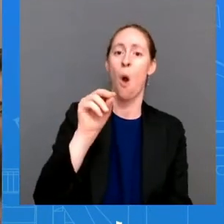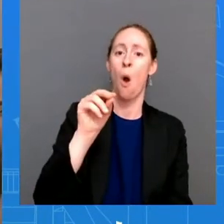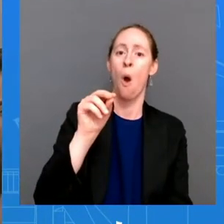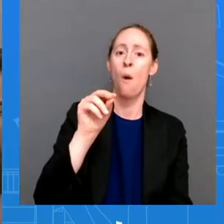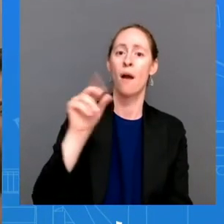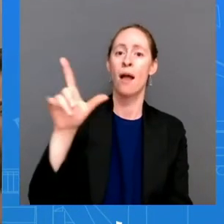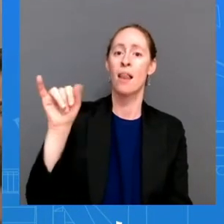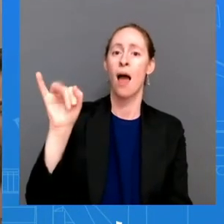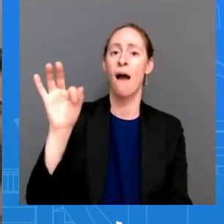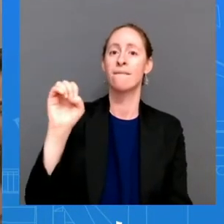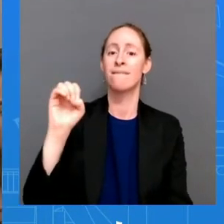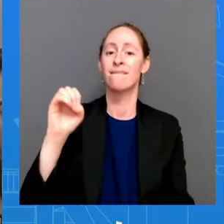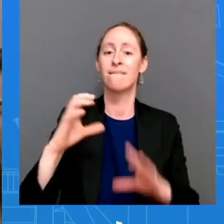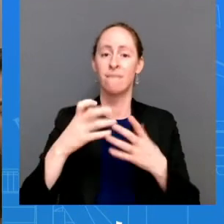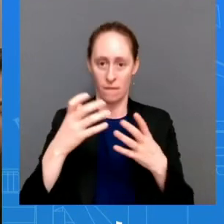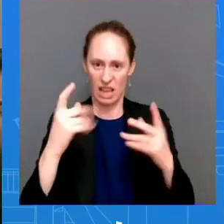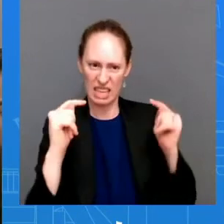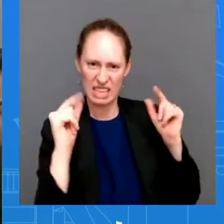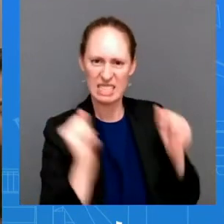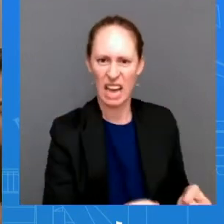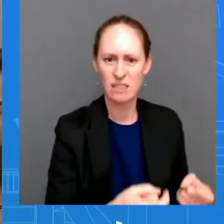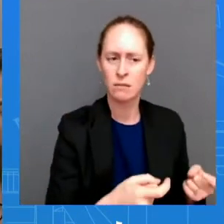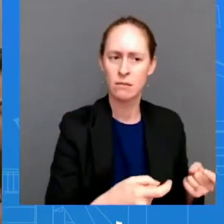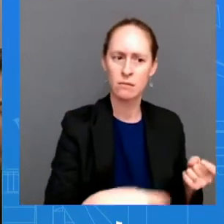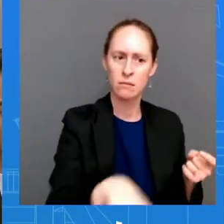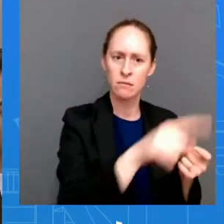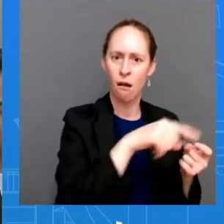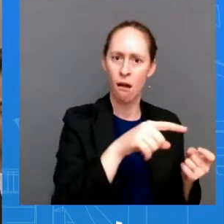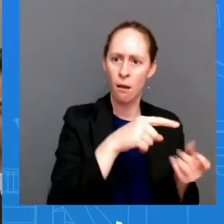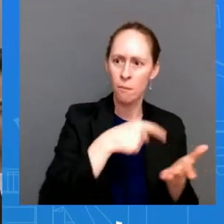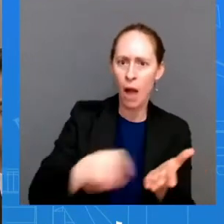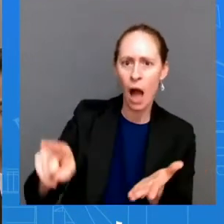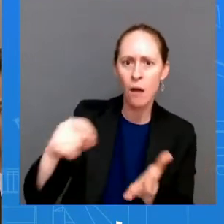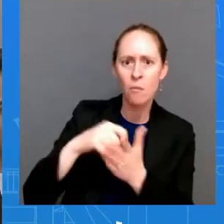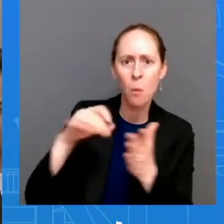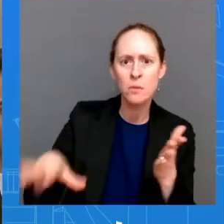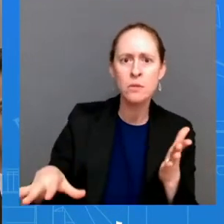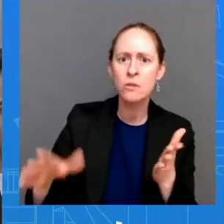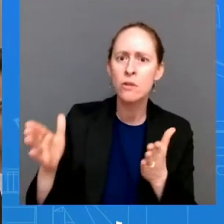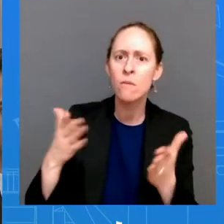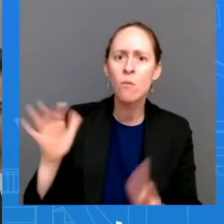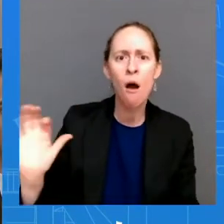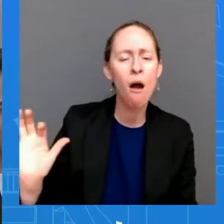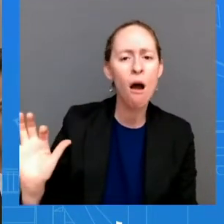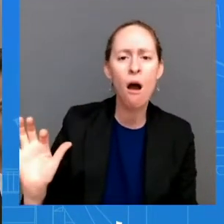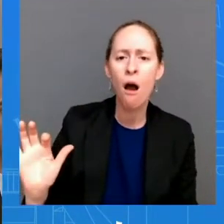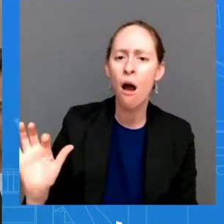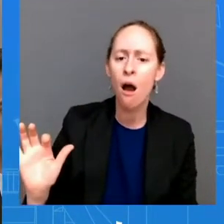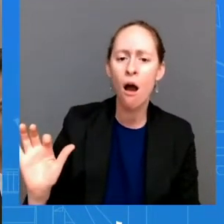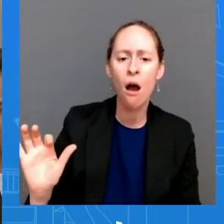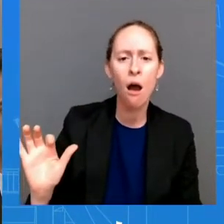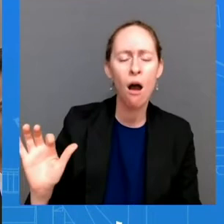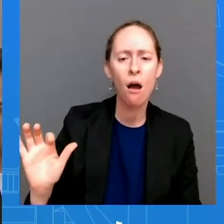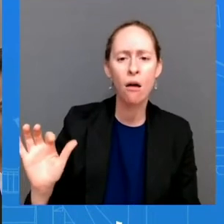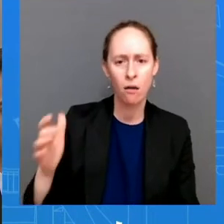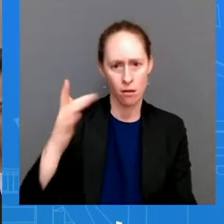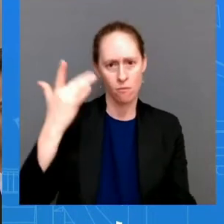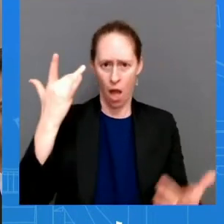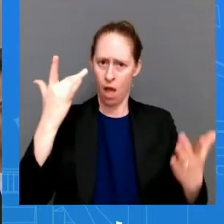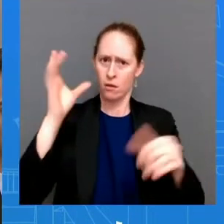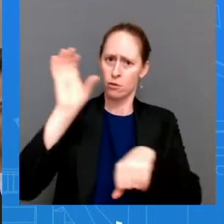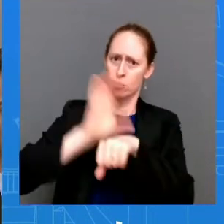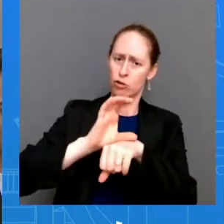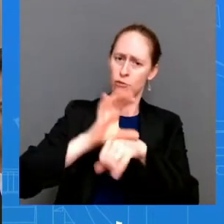life begins at conception the catholic church teaches life must be protected from conception forward but this executive order would have